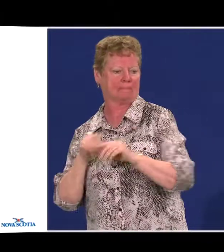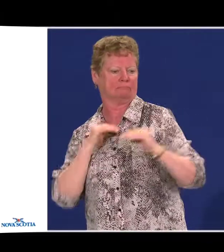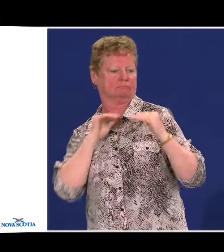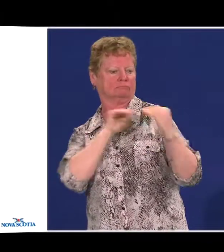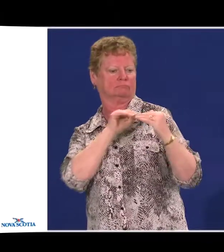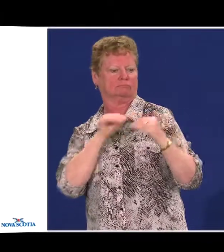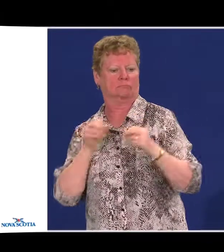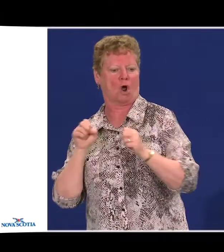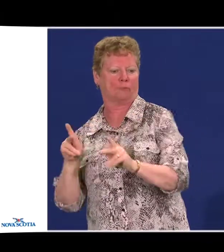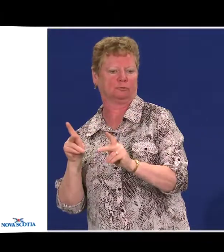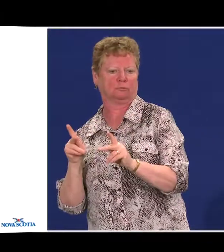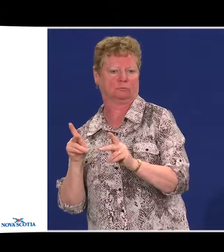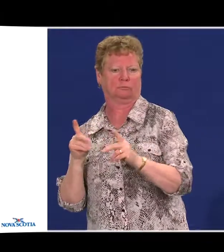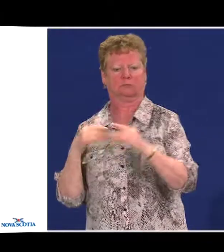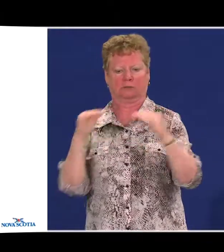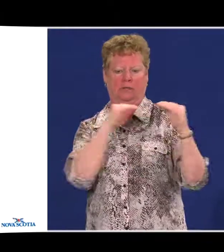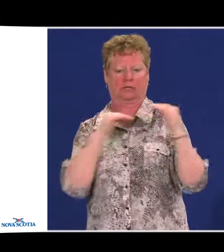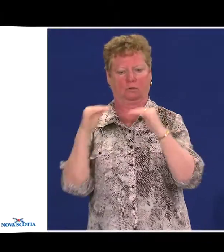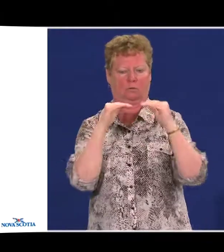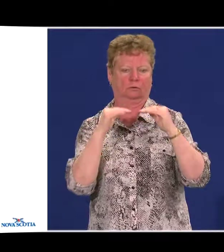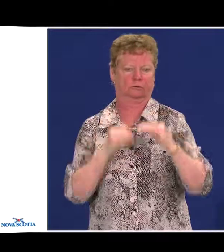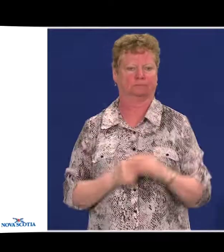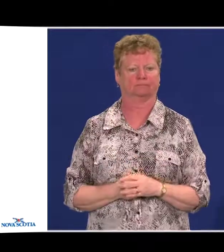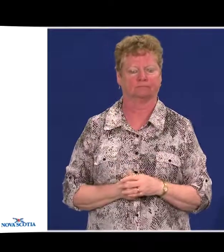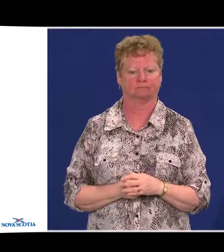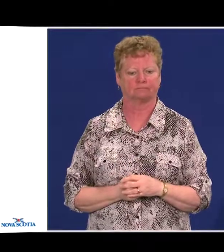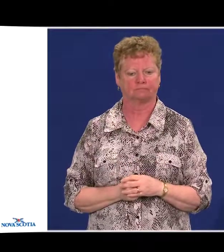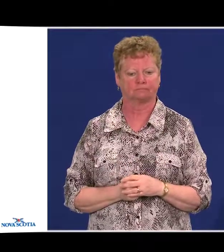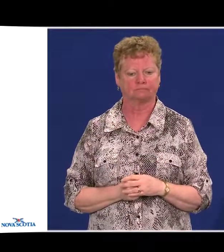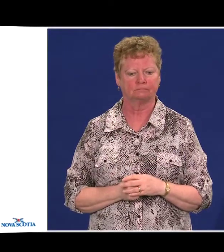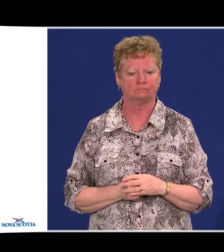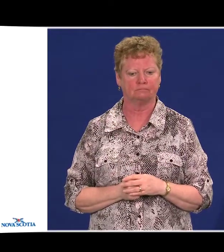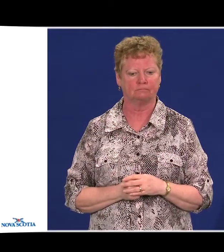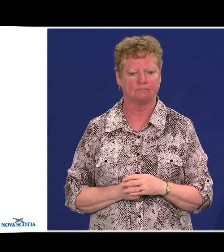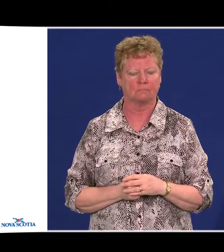equality of outcome for people.